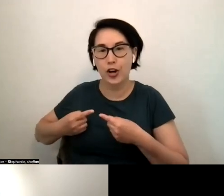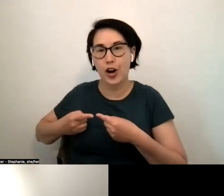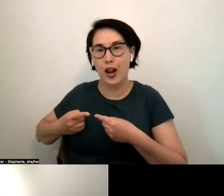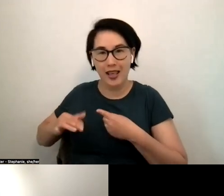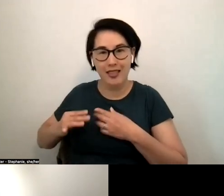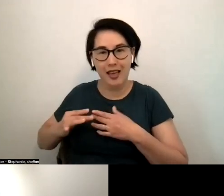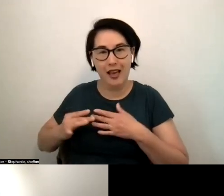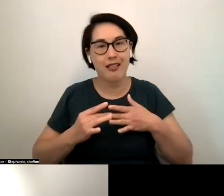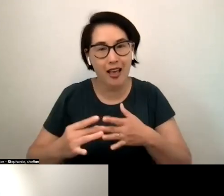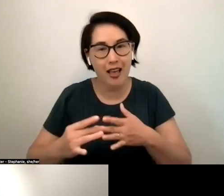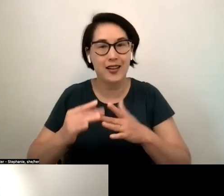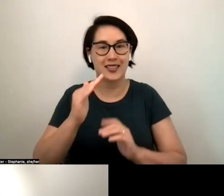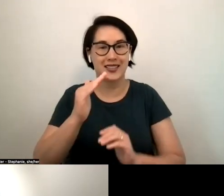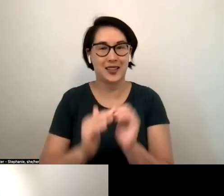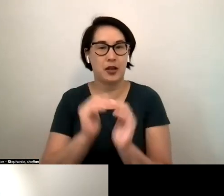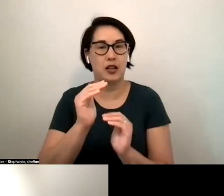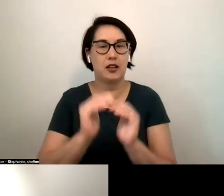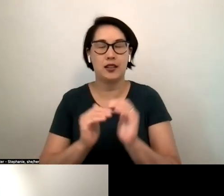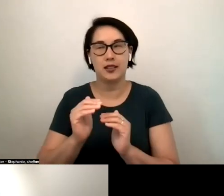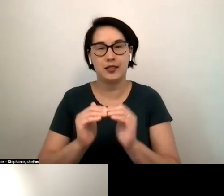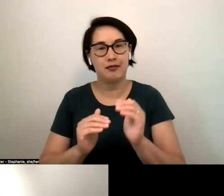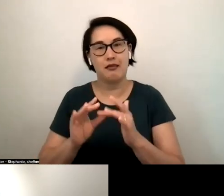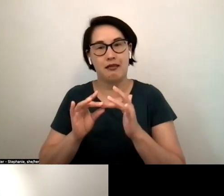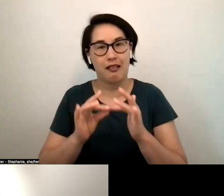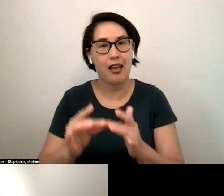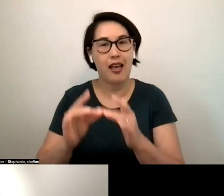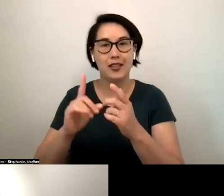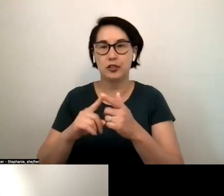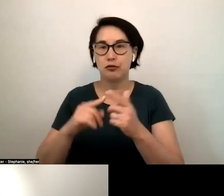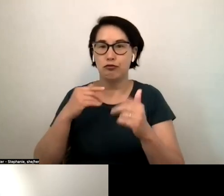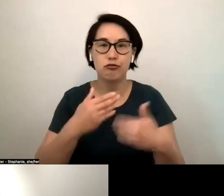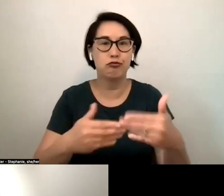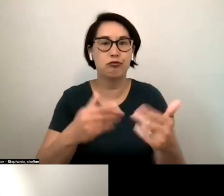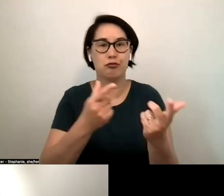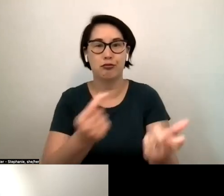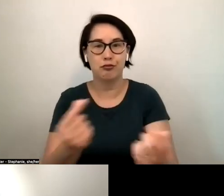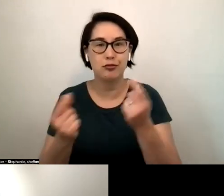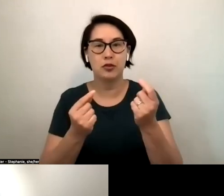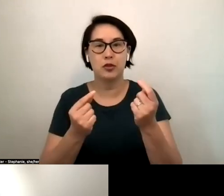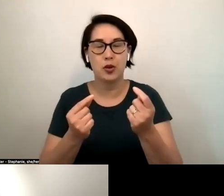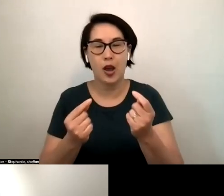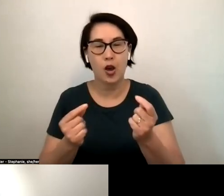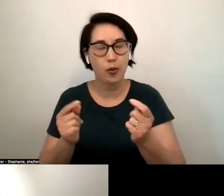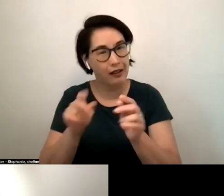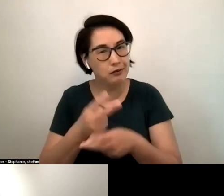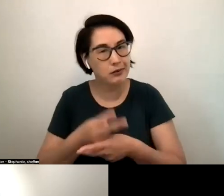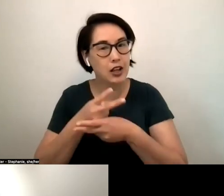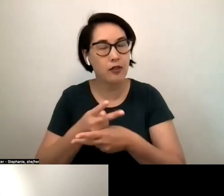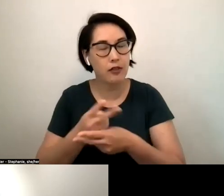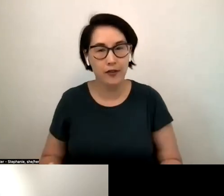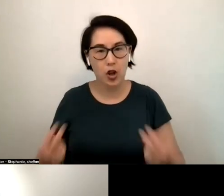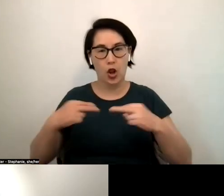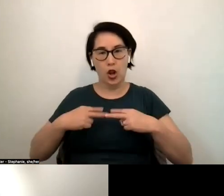grind it's coming from a source so much hurt i i think that's something to be kind of cautious about like are you